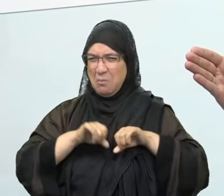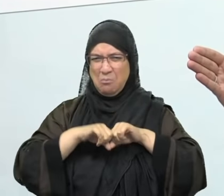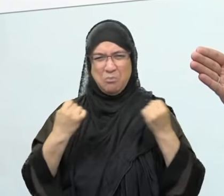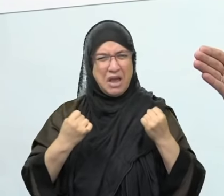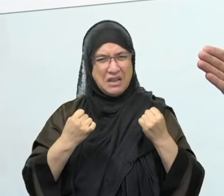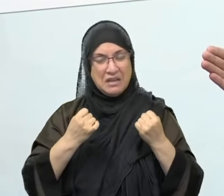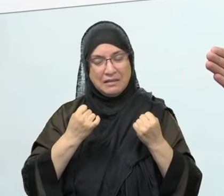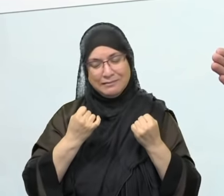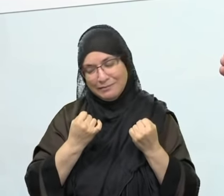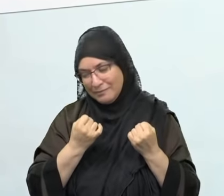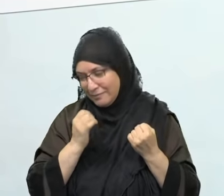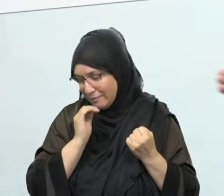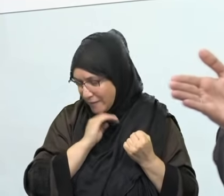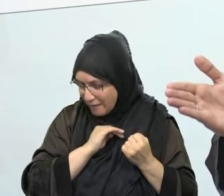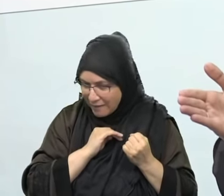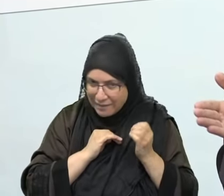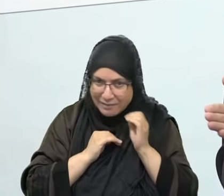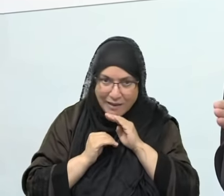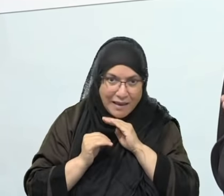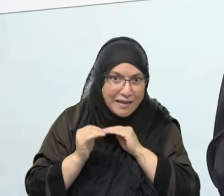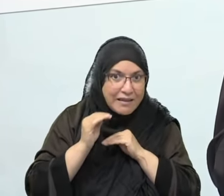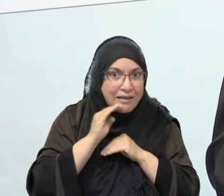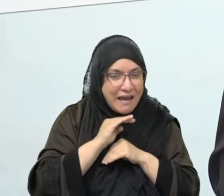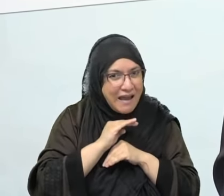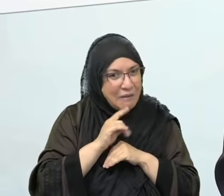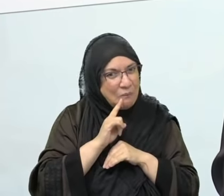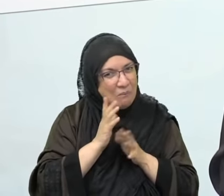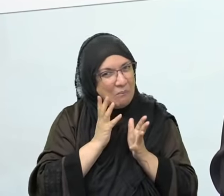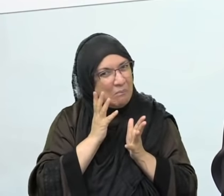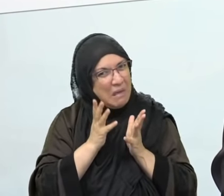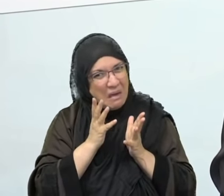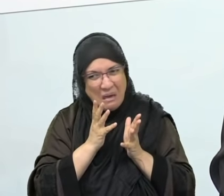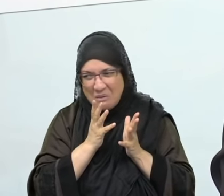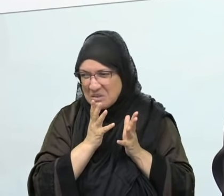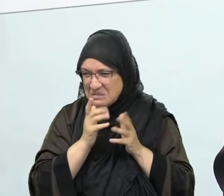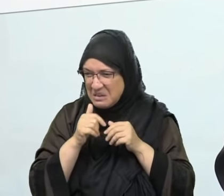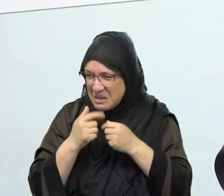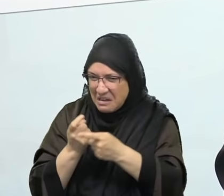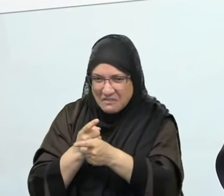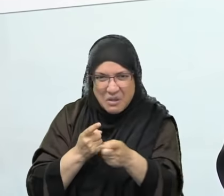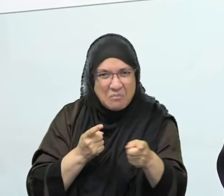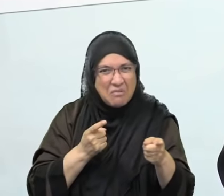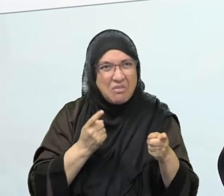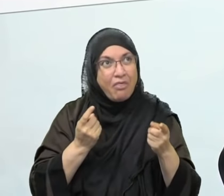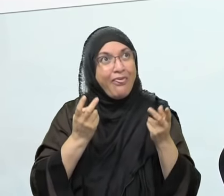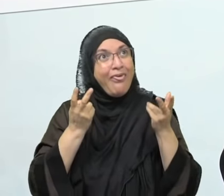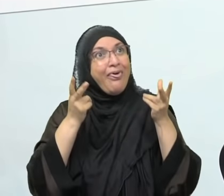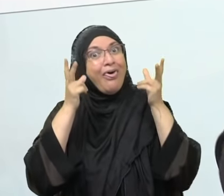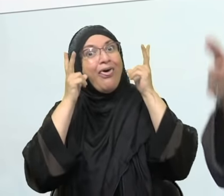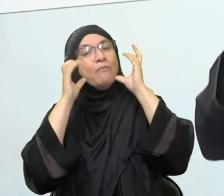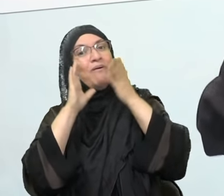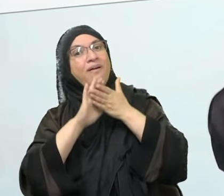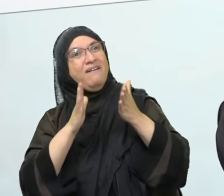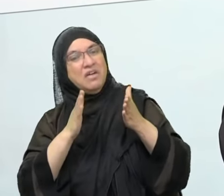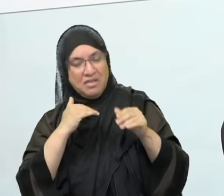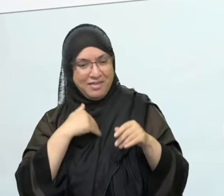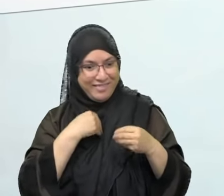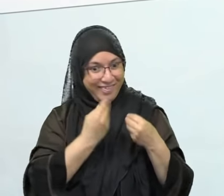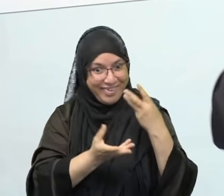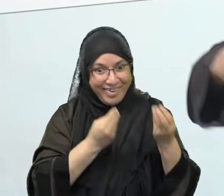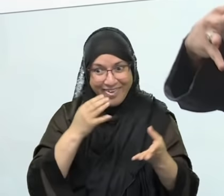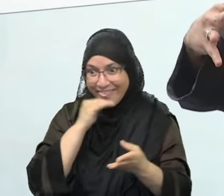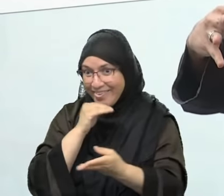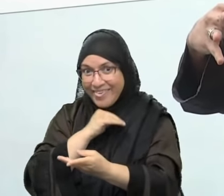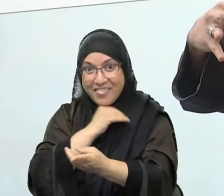situation. And for whatever reason, you're able to successfully lie and get out of that situation. So what do you do now? You keep lying.